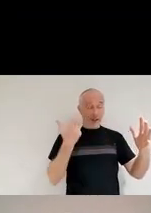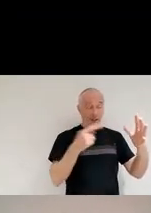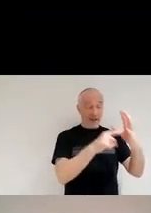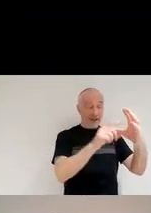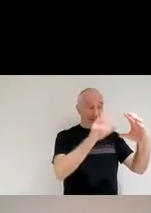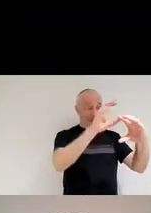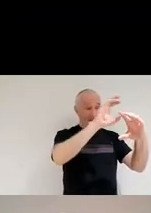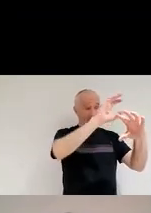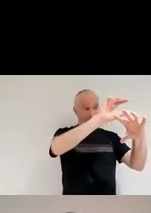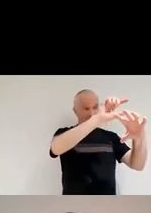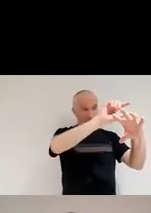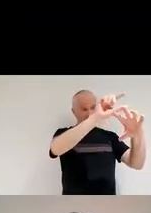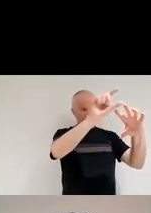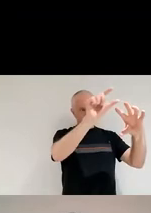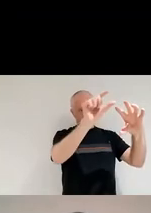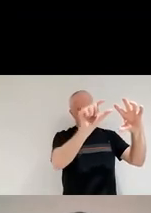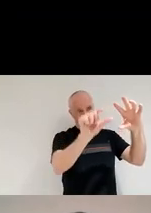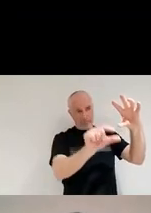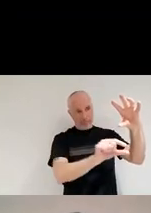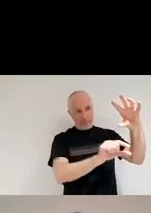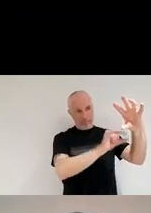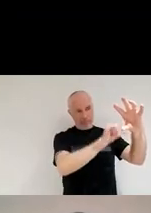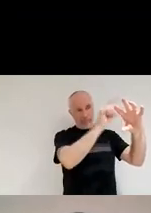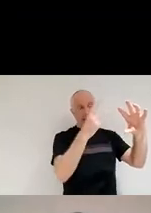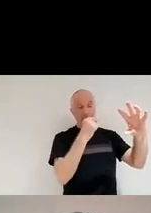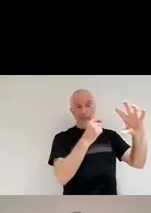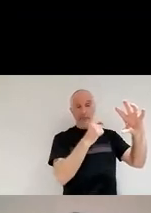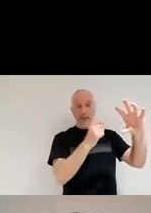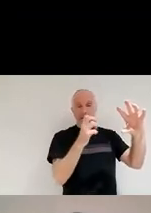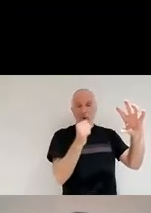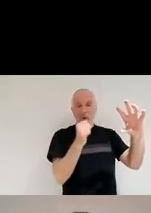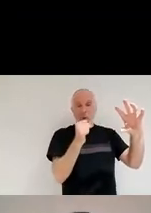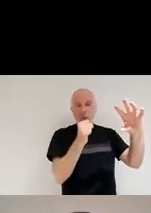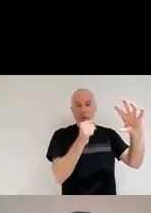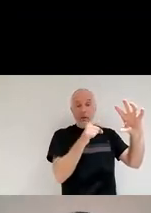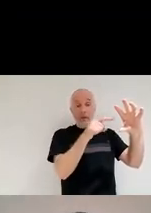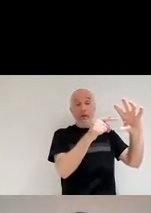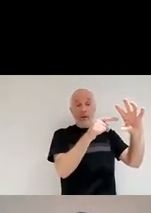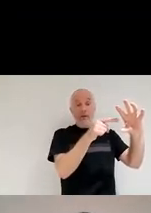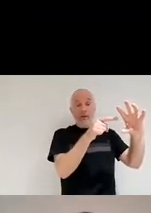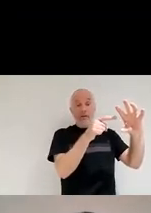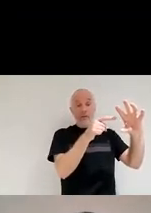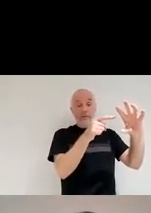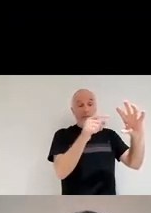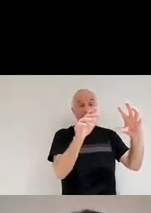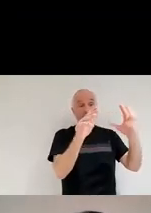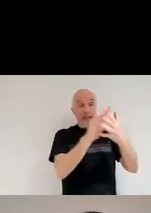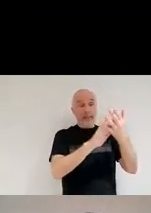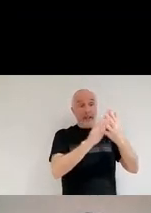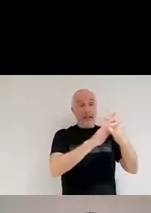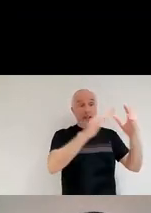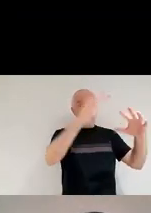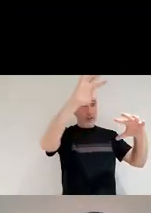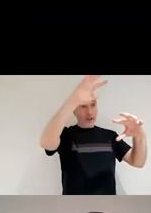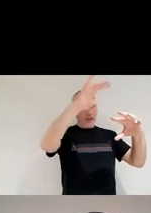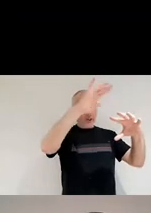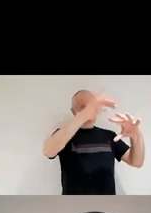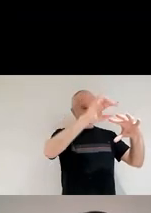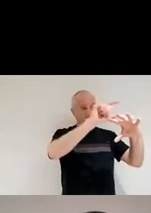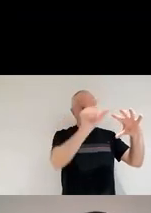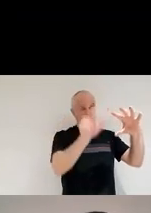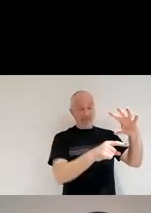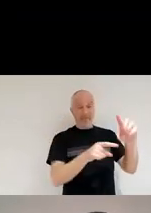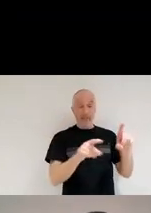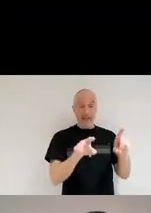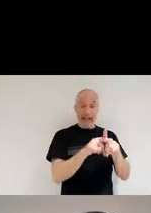layers actually can cool down to temperatures where dust can actually form. So this is the perfect factory for